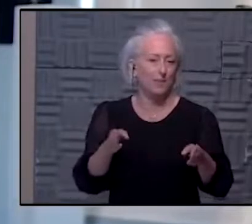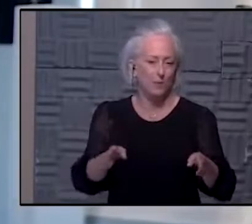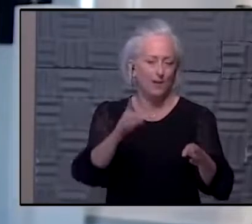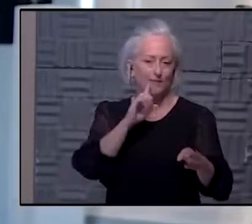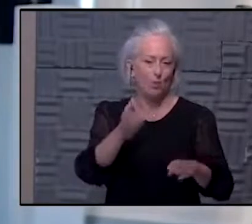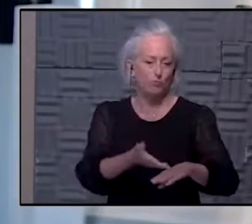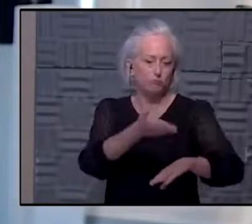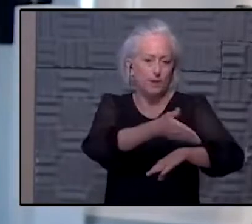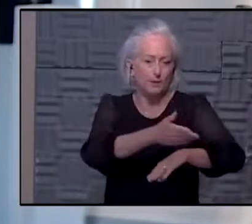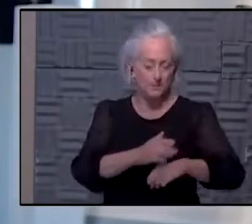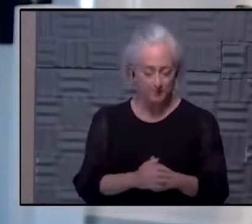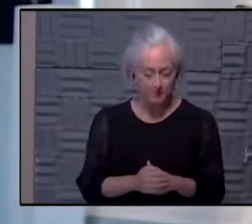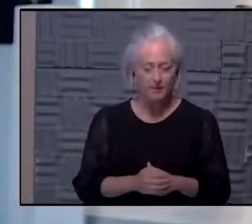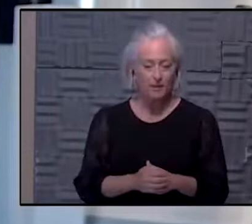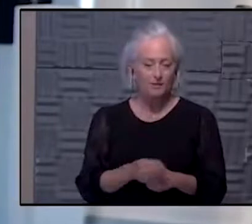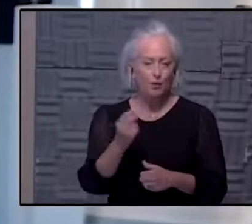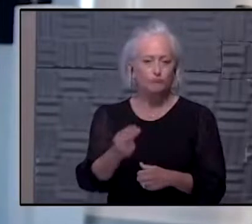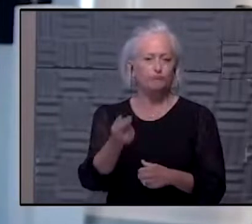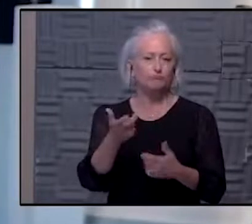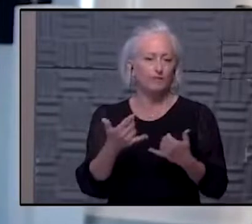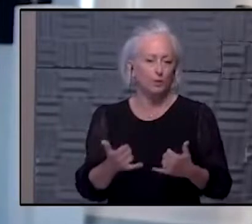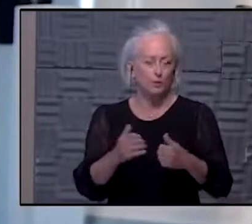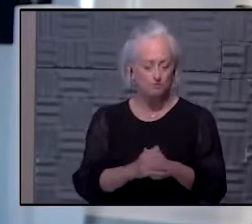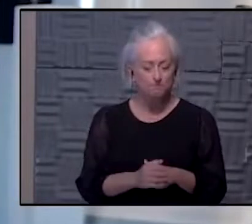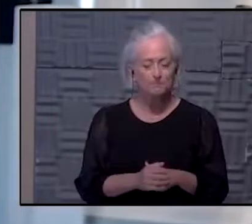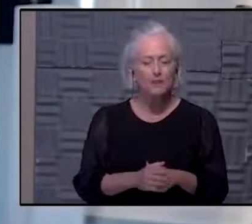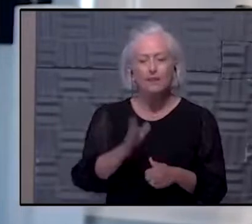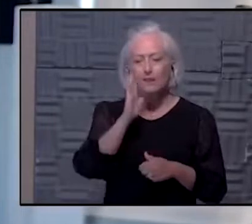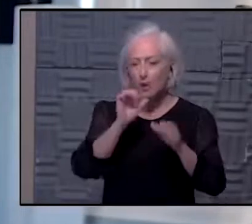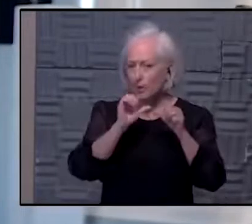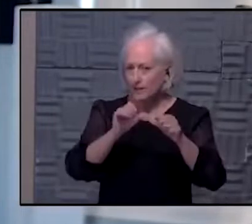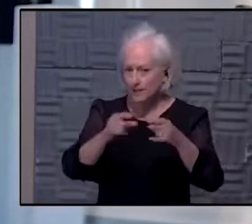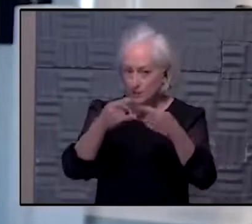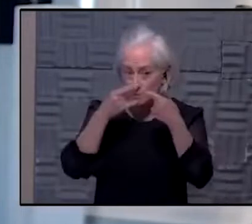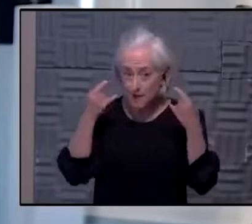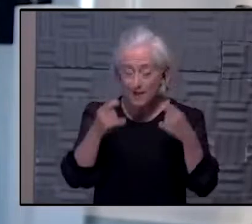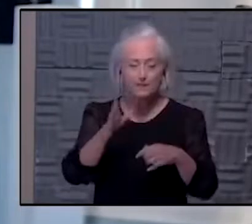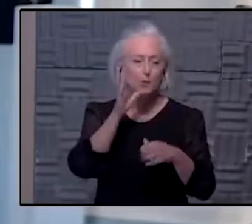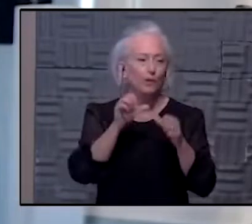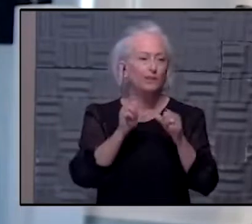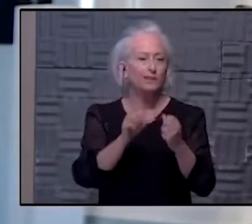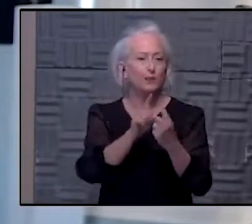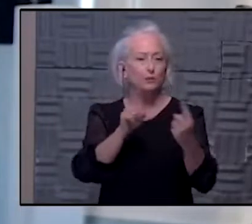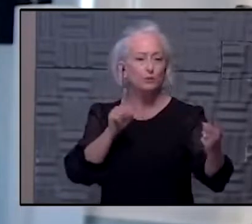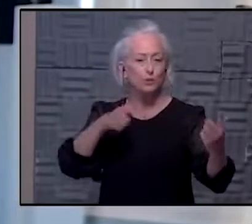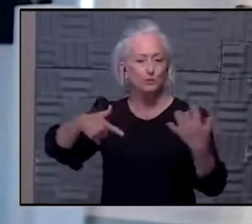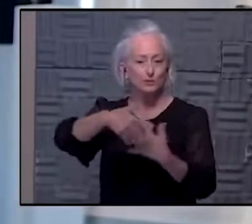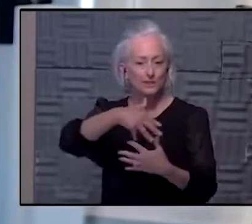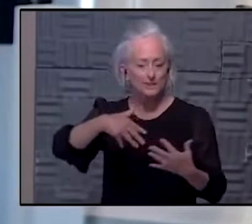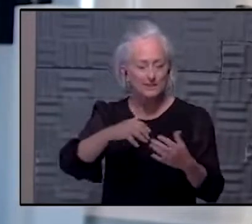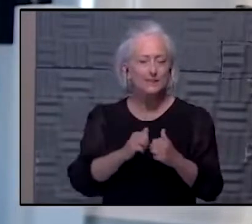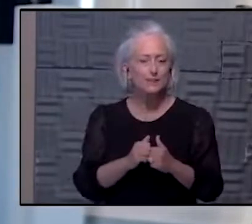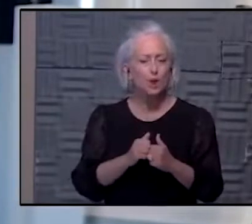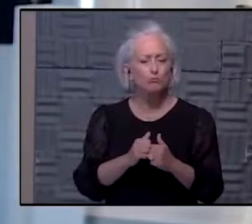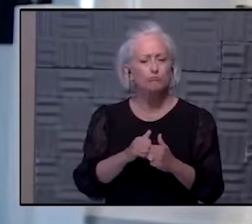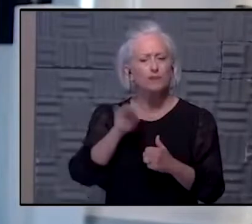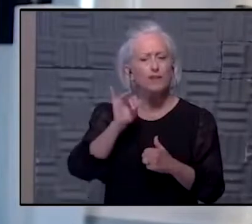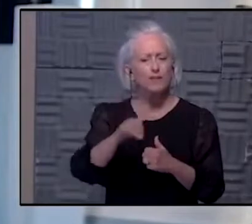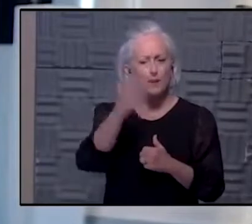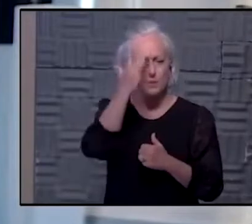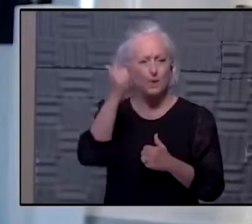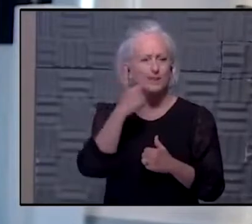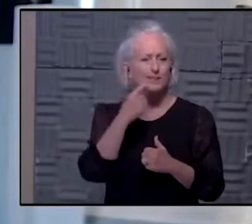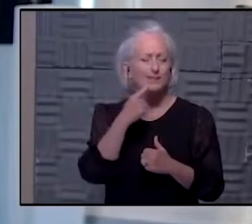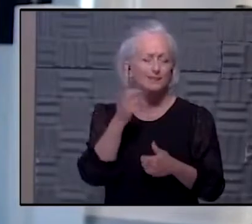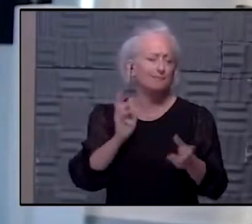better in the immediate. They're going to have to continue to wear the mask. They're going to have to continue social distancing. And he was making the point that's why he feels like